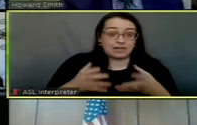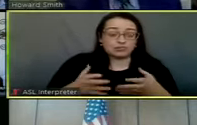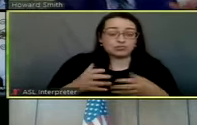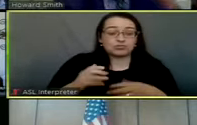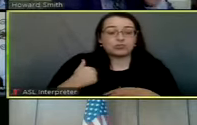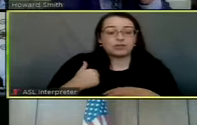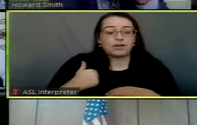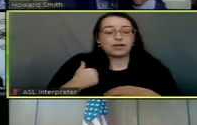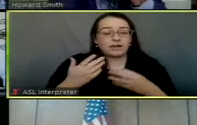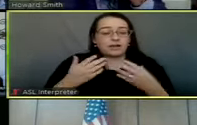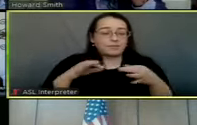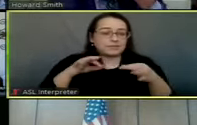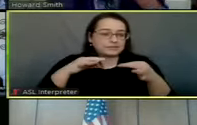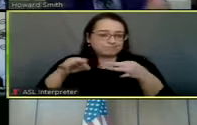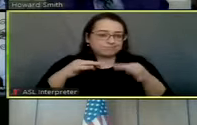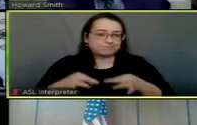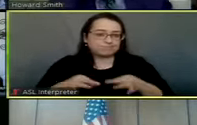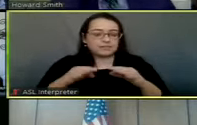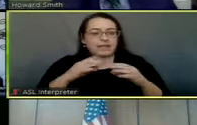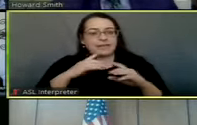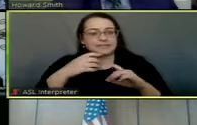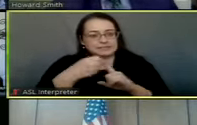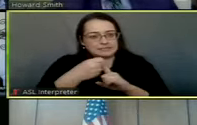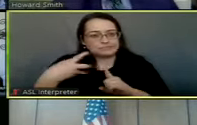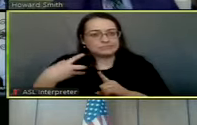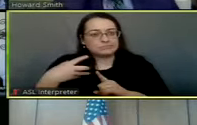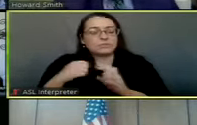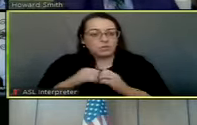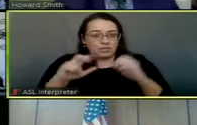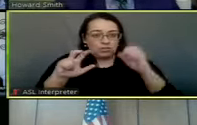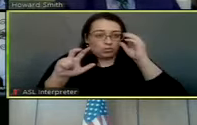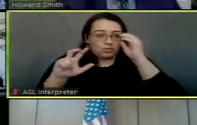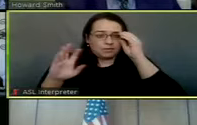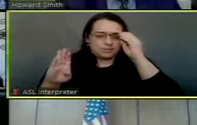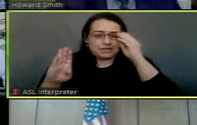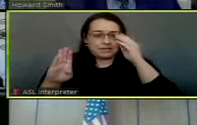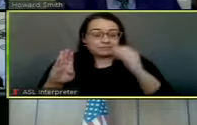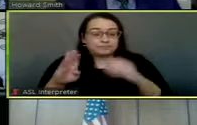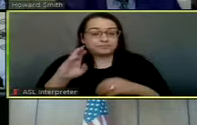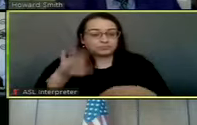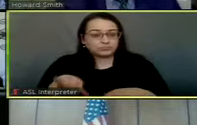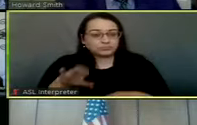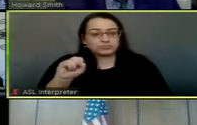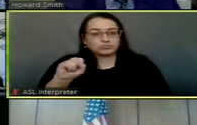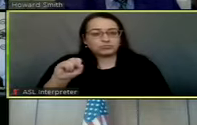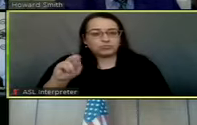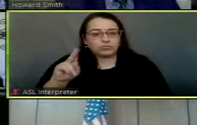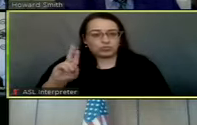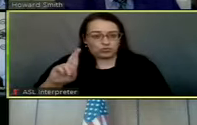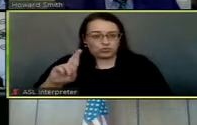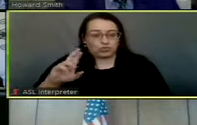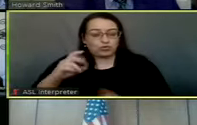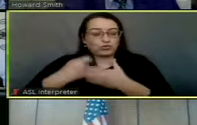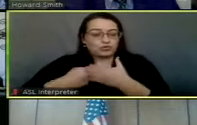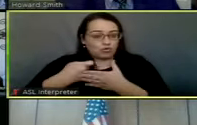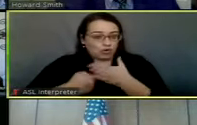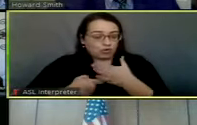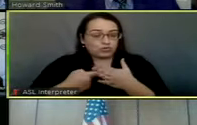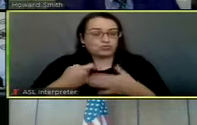I'm going to walk us through a pretty detailed explanation on item B, which is a surcharge related to a